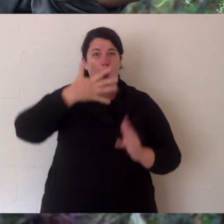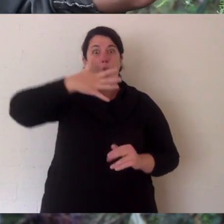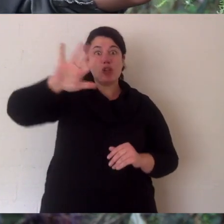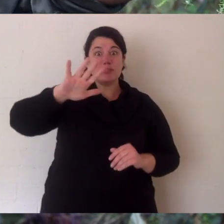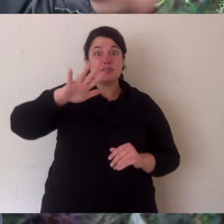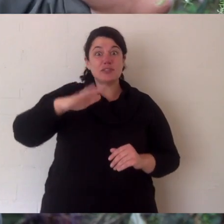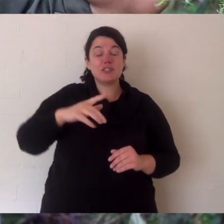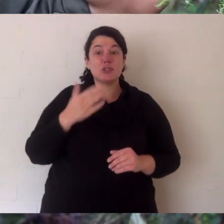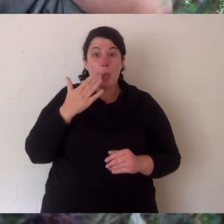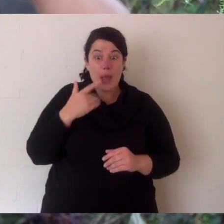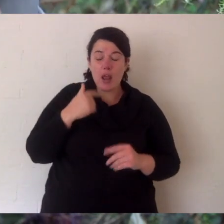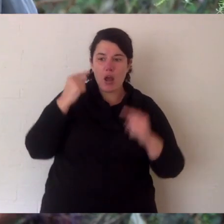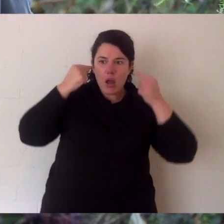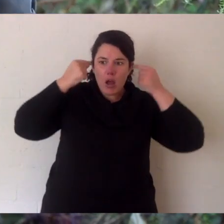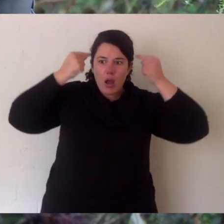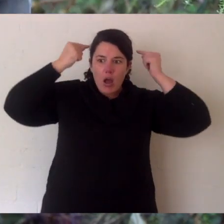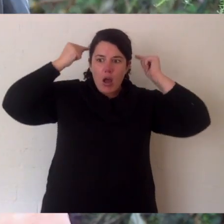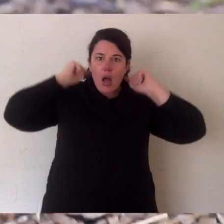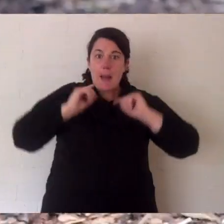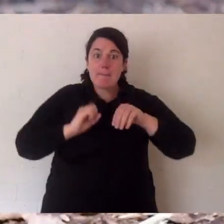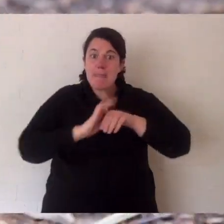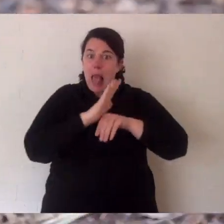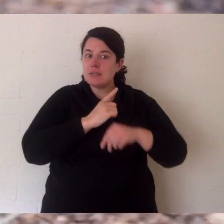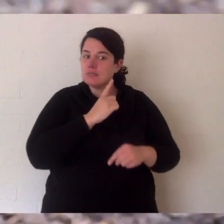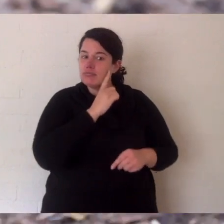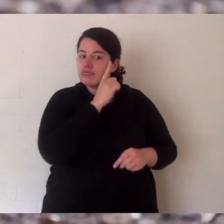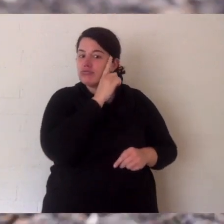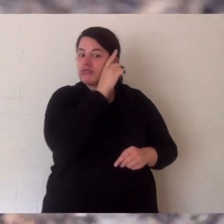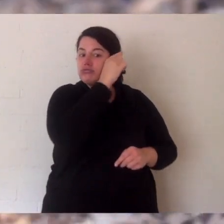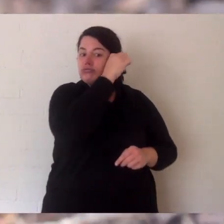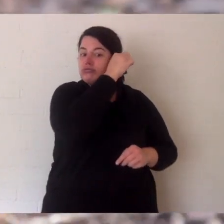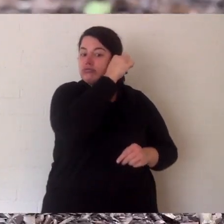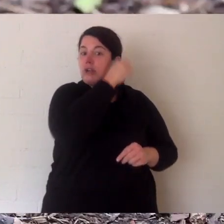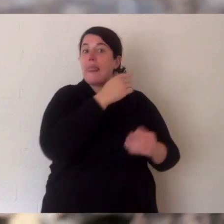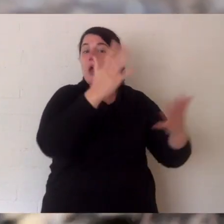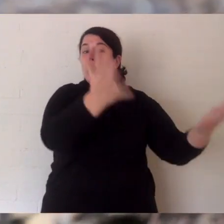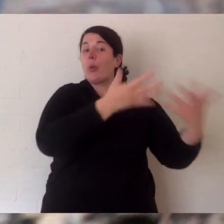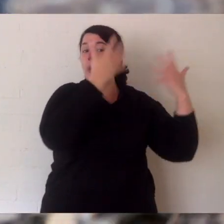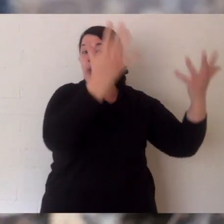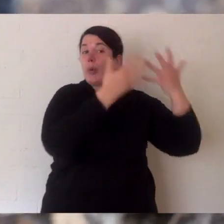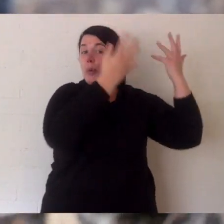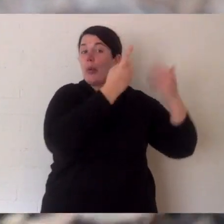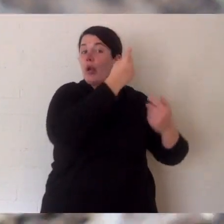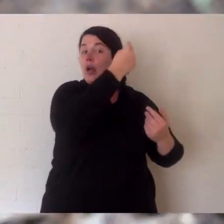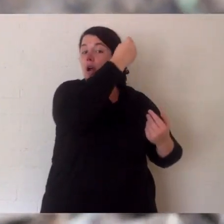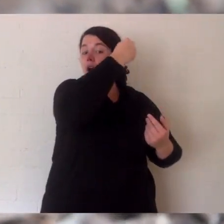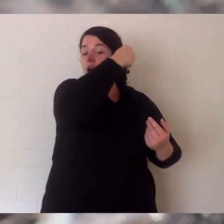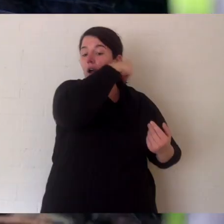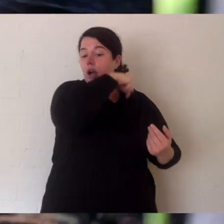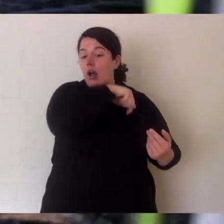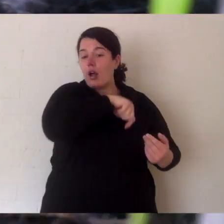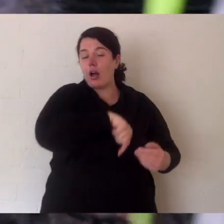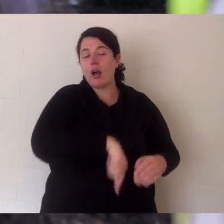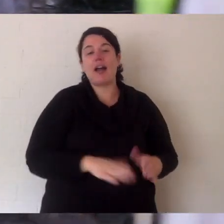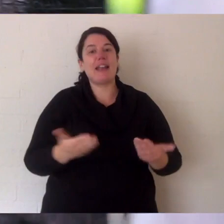turn bright red. That's how they cool down. So what they do is when they get hot their ears pump blood